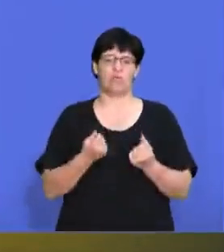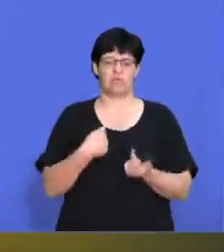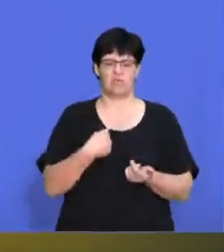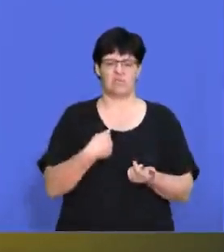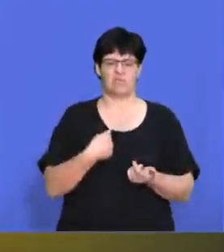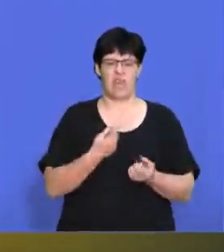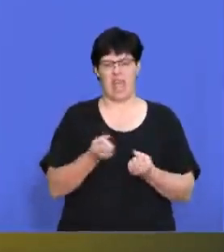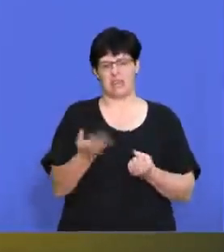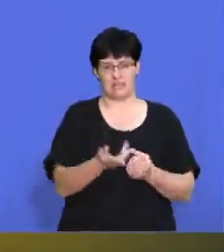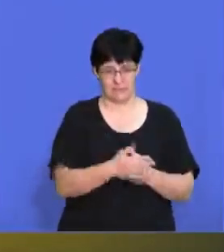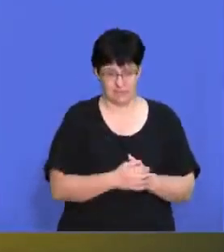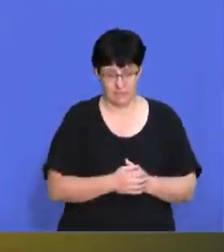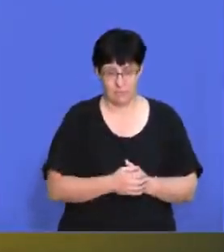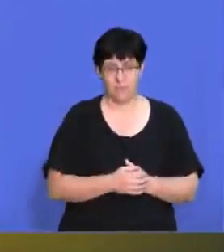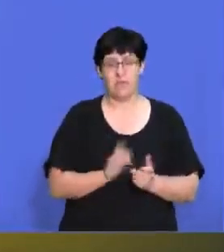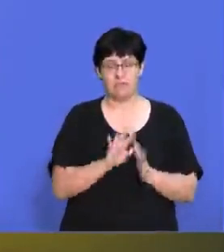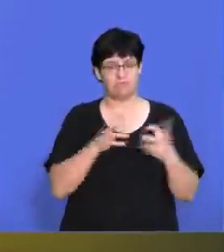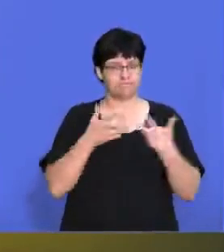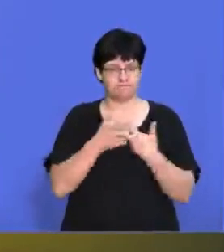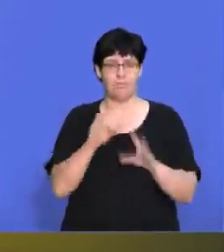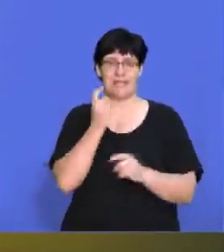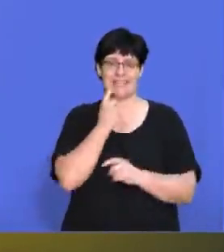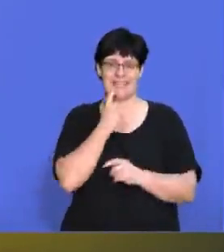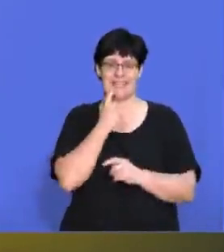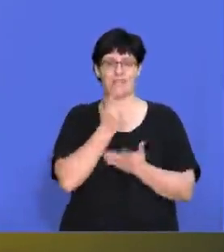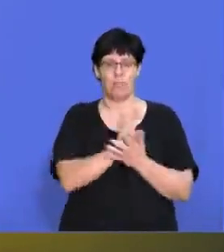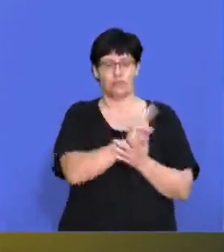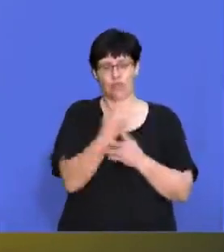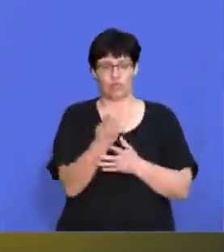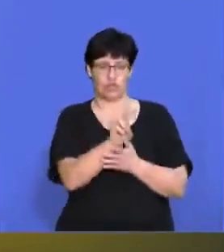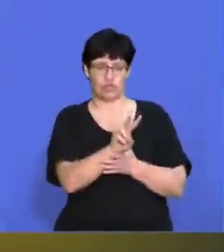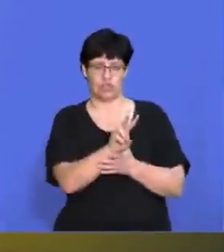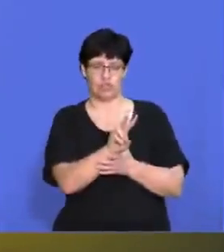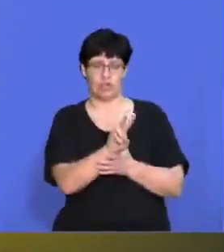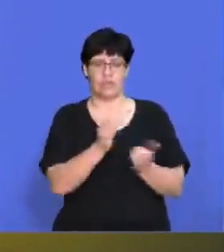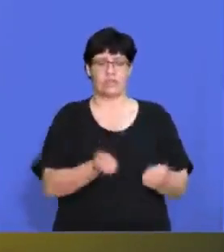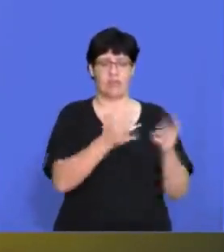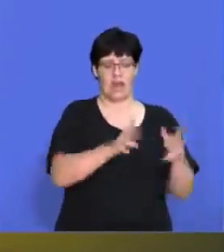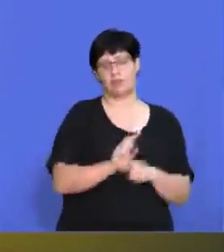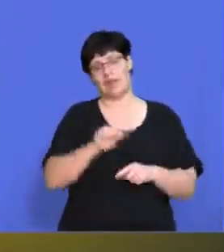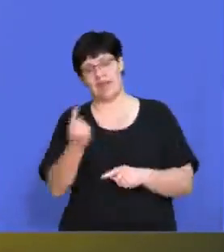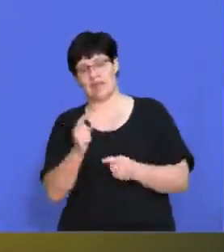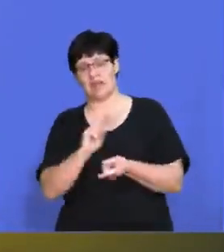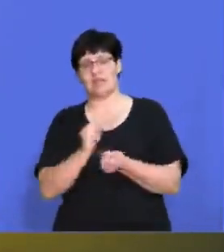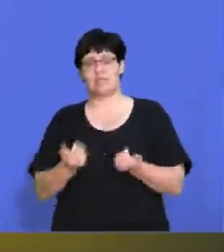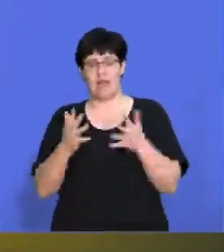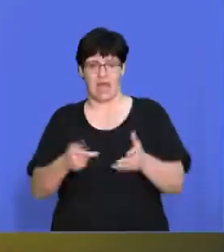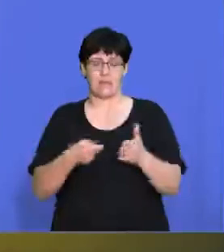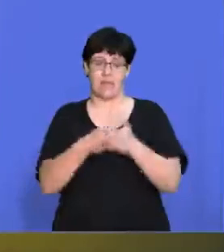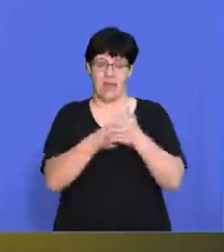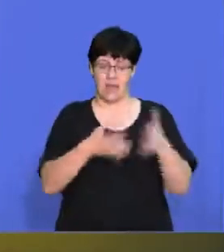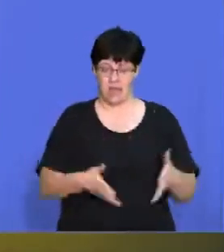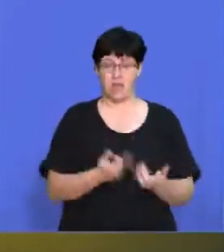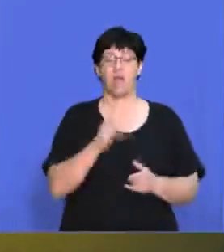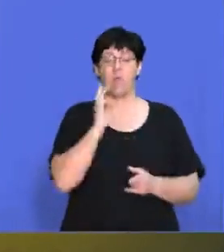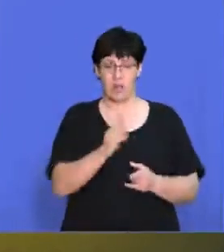money. If it's very easy for you to switch from one supplier to another as the buyer, you're going to have a